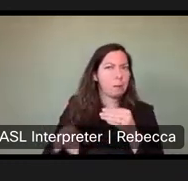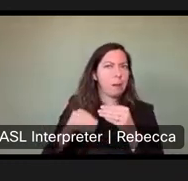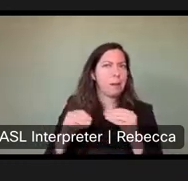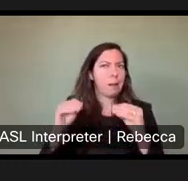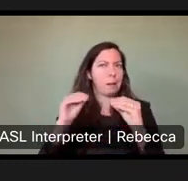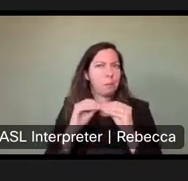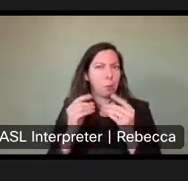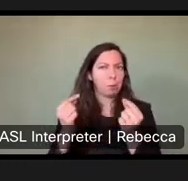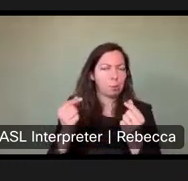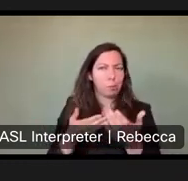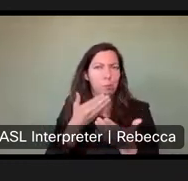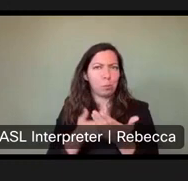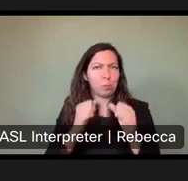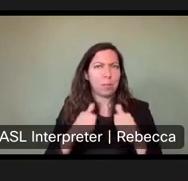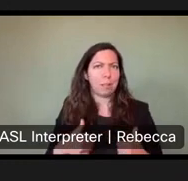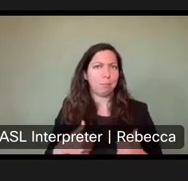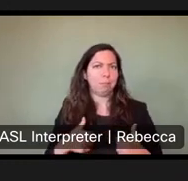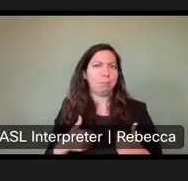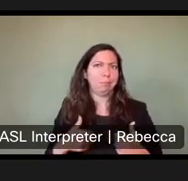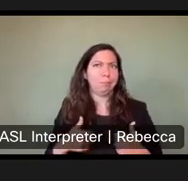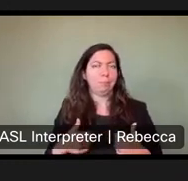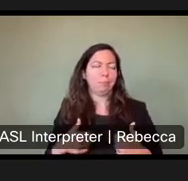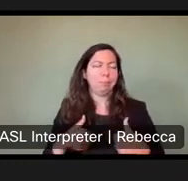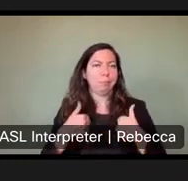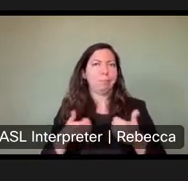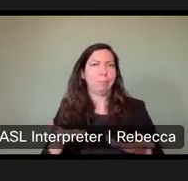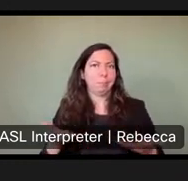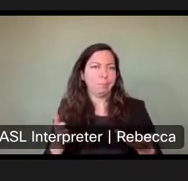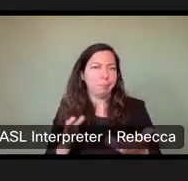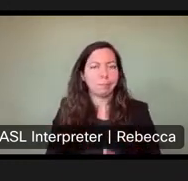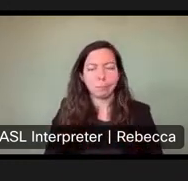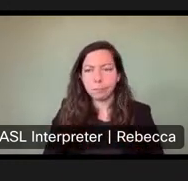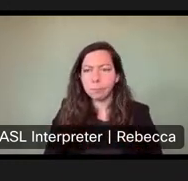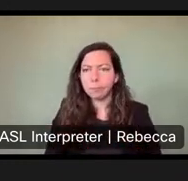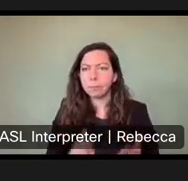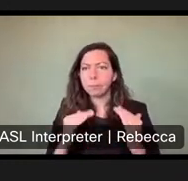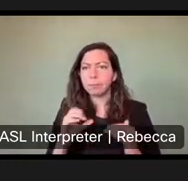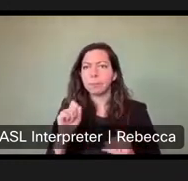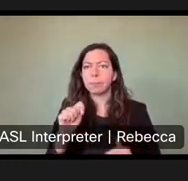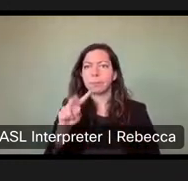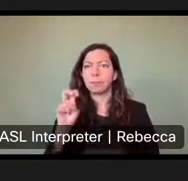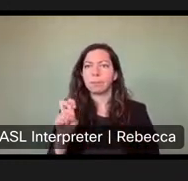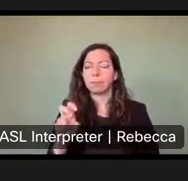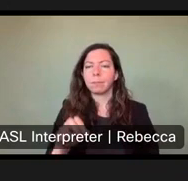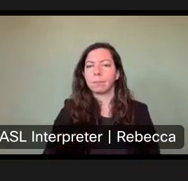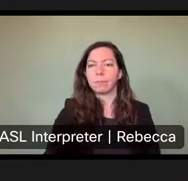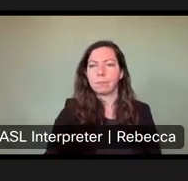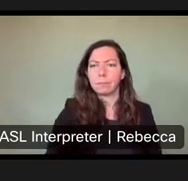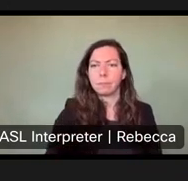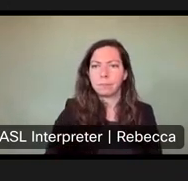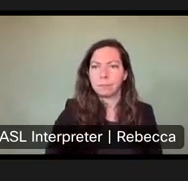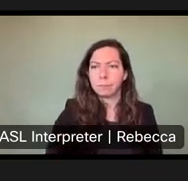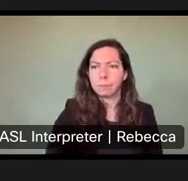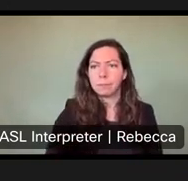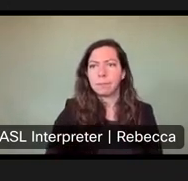is to verify residency status. Steve Harrington says making pay